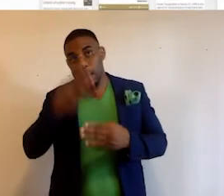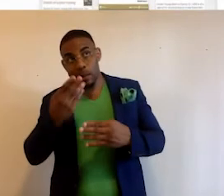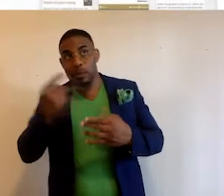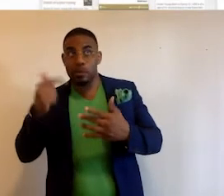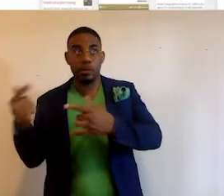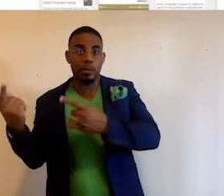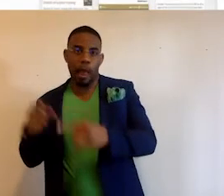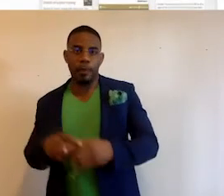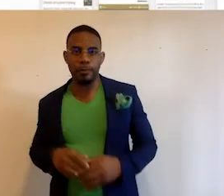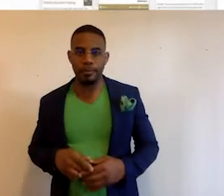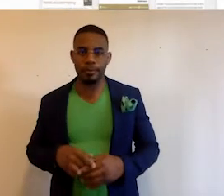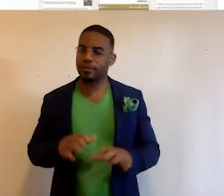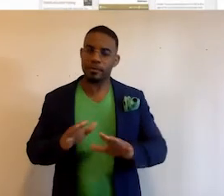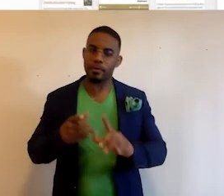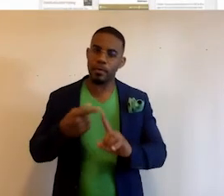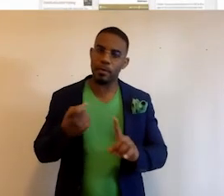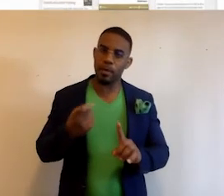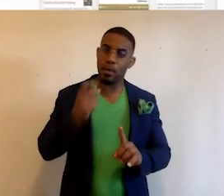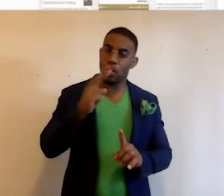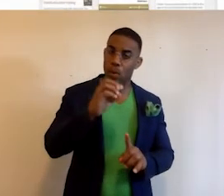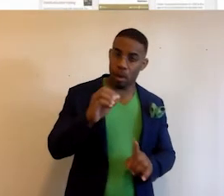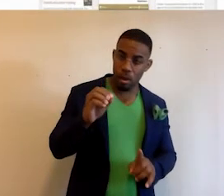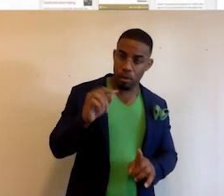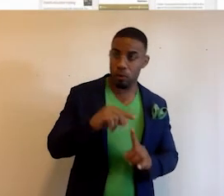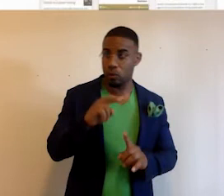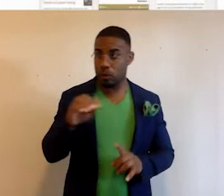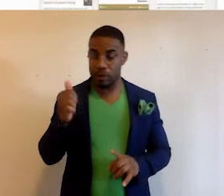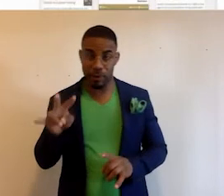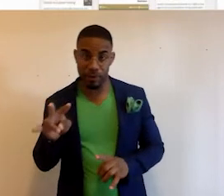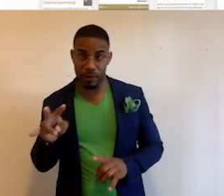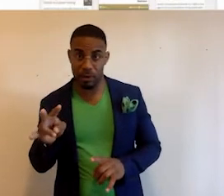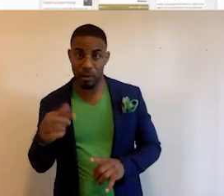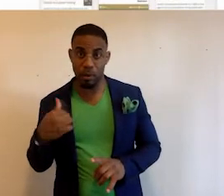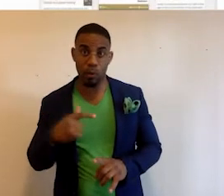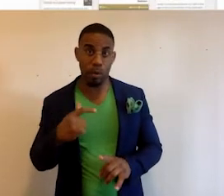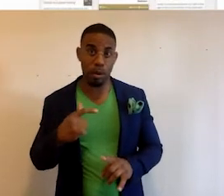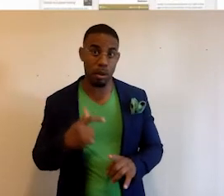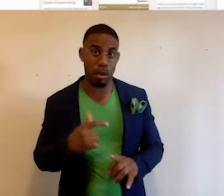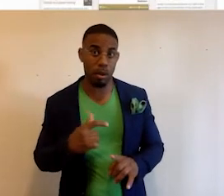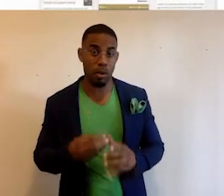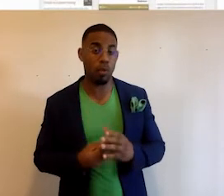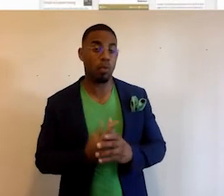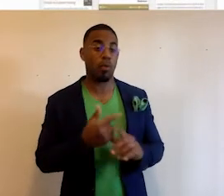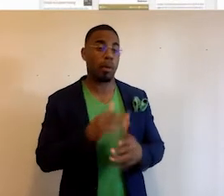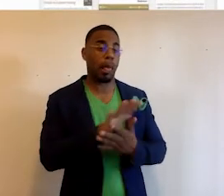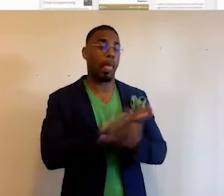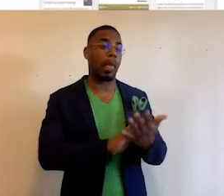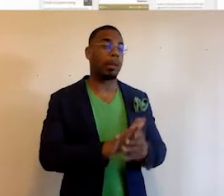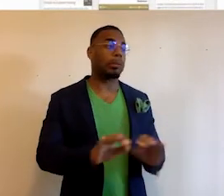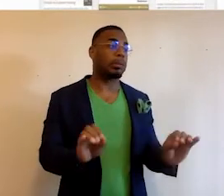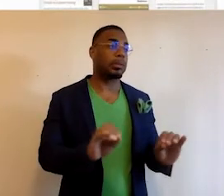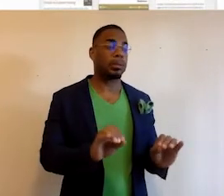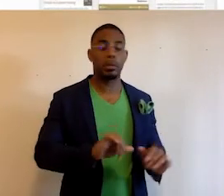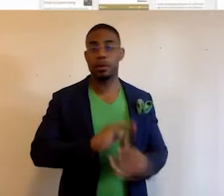this thing occurred. Well, from 2000 to 2017, we rose from obscurity organically